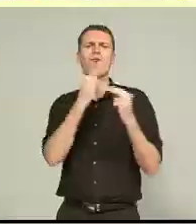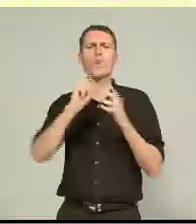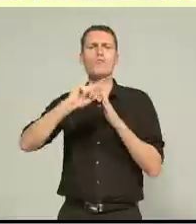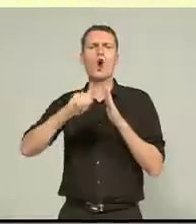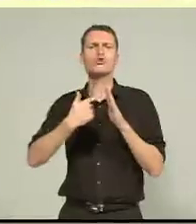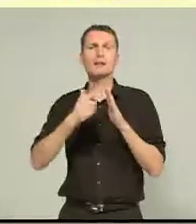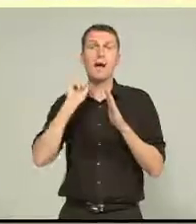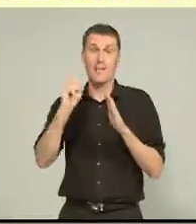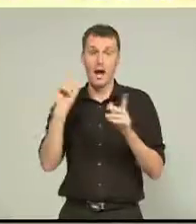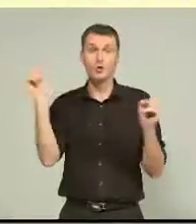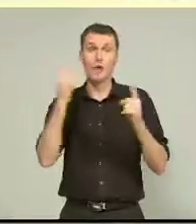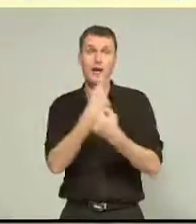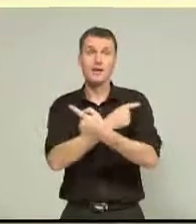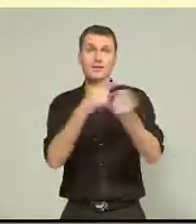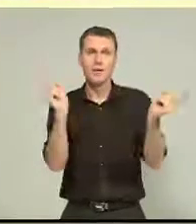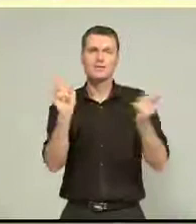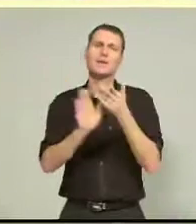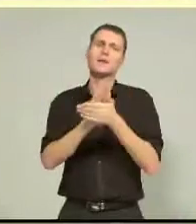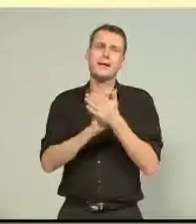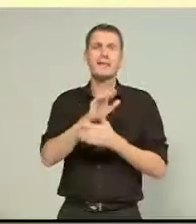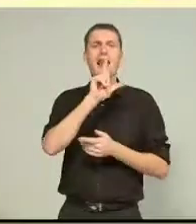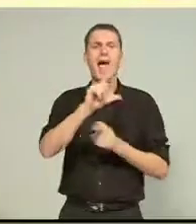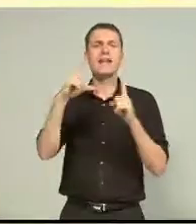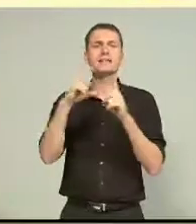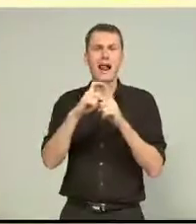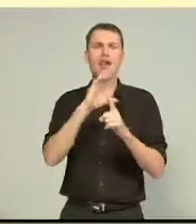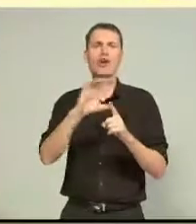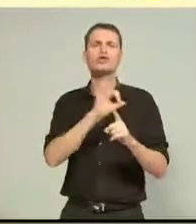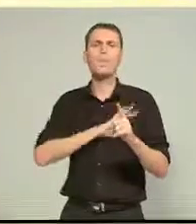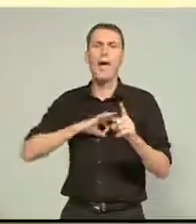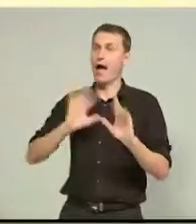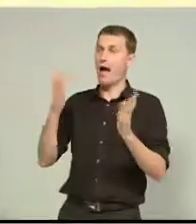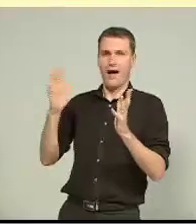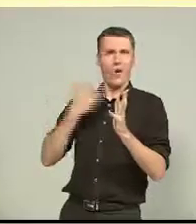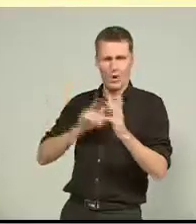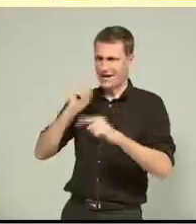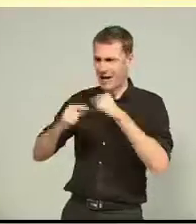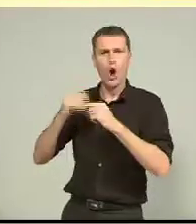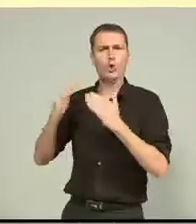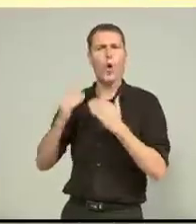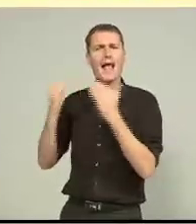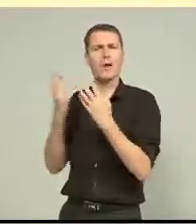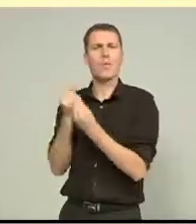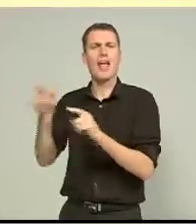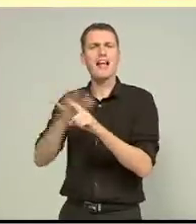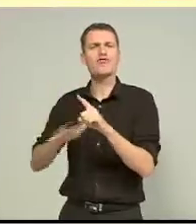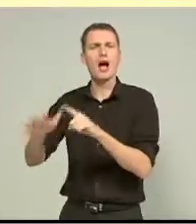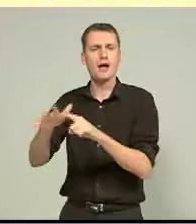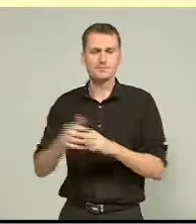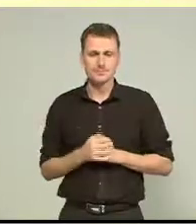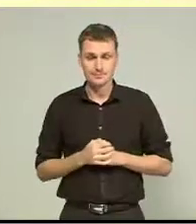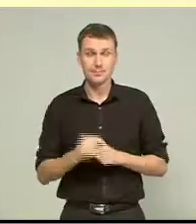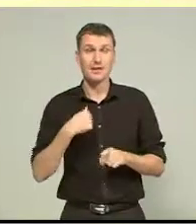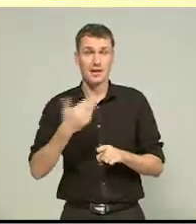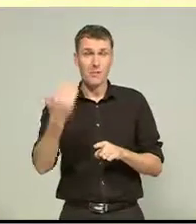has left the Christchurch Mayor Leanne Dalzell applauding their decision to continue to go ahead. My heart sank when I learned of the